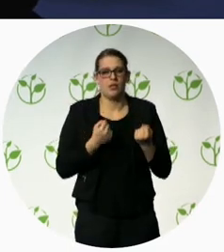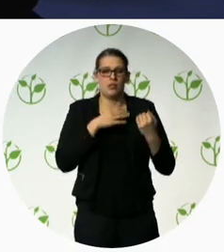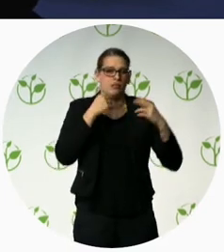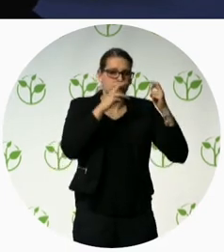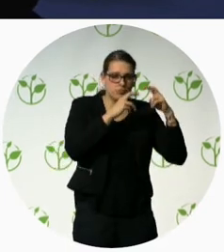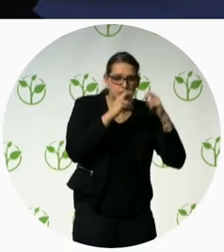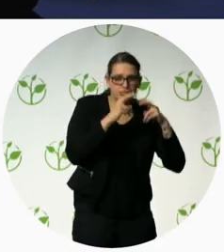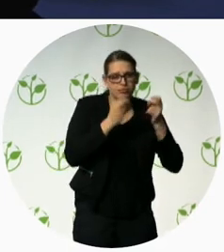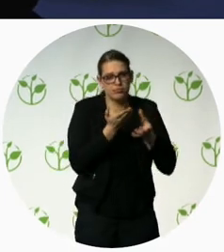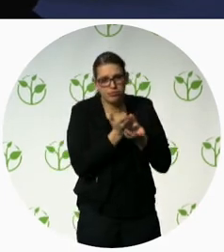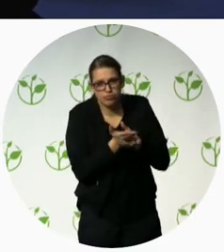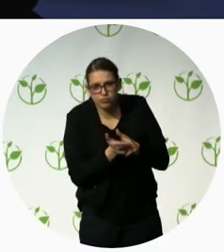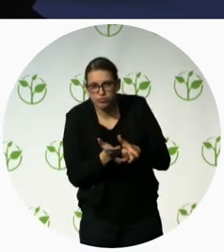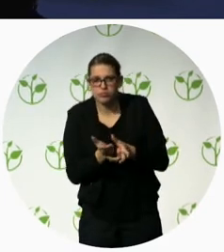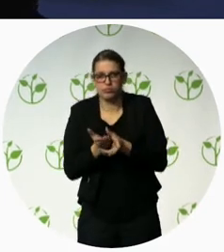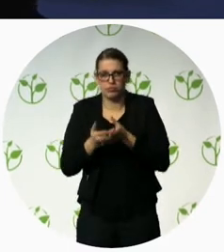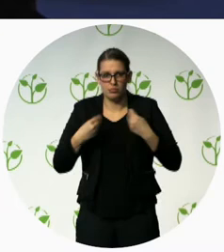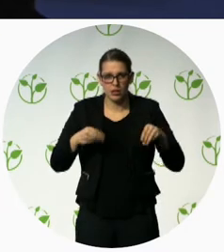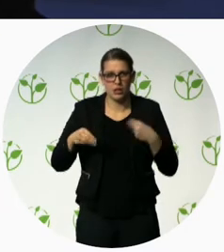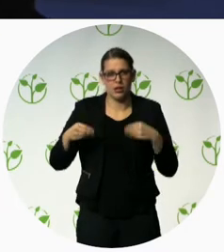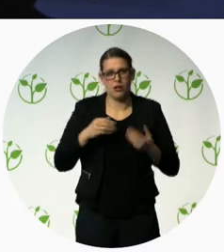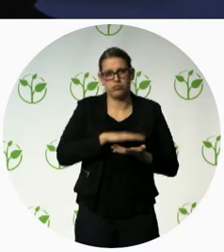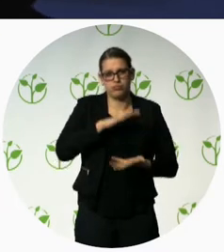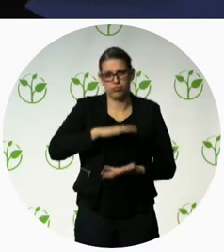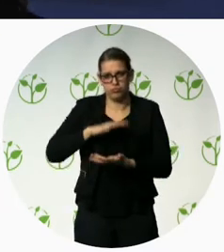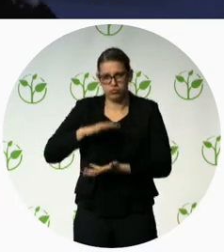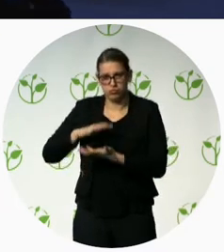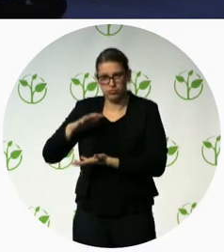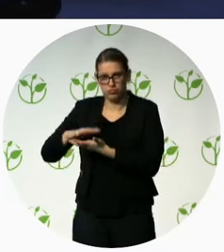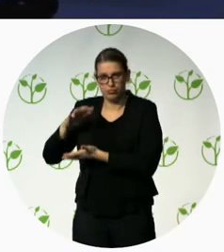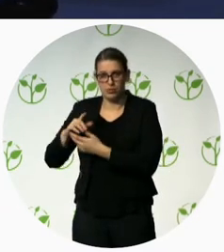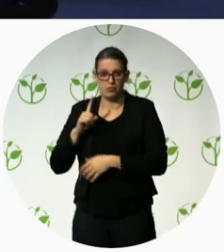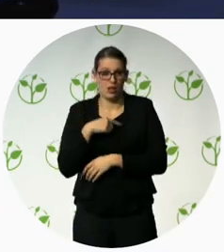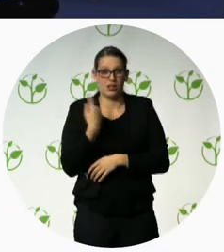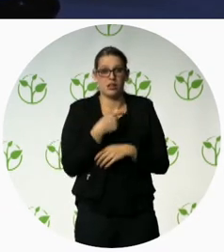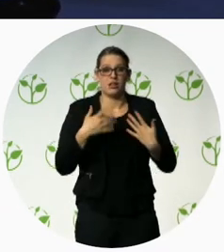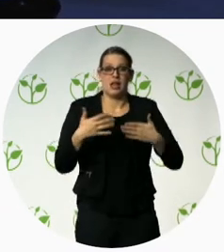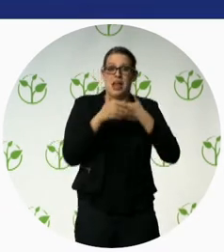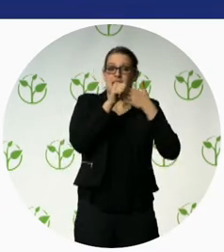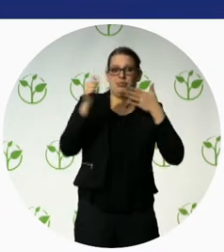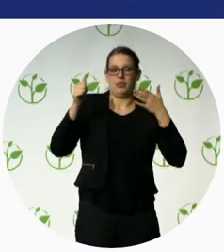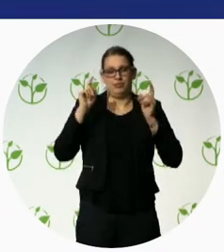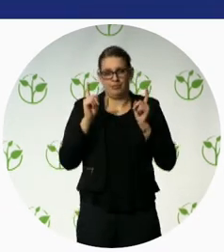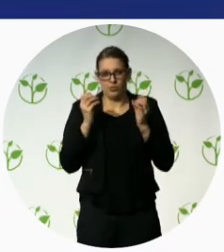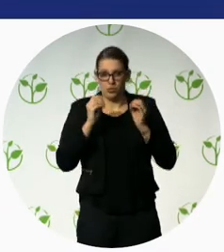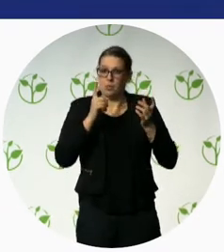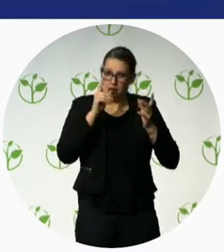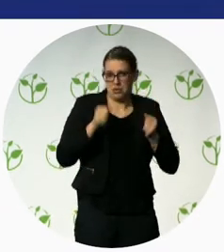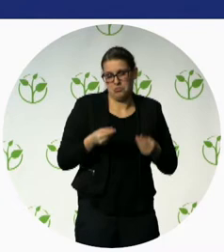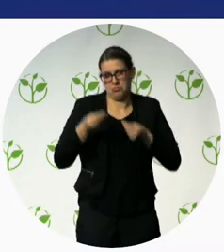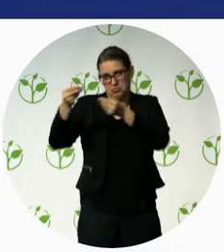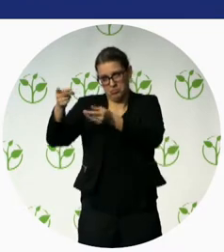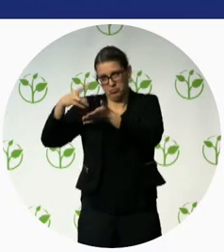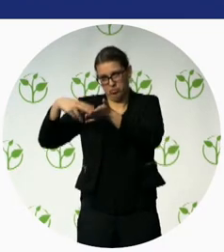non-medical people and it's mostly based on pictorial flipcharts and we have pilot